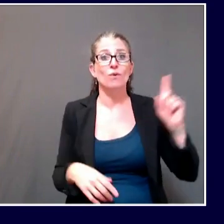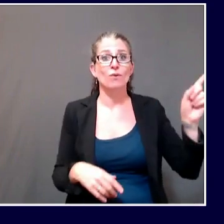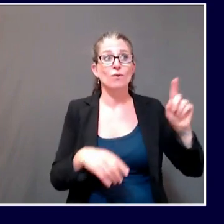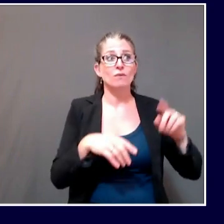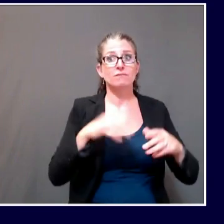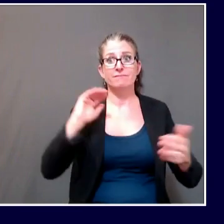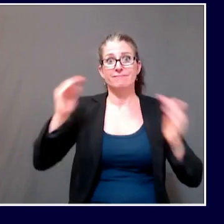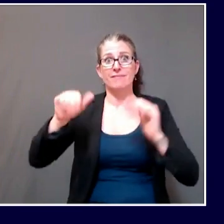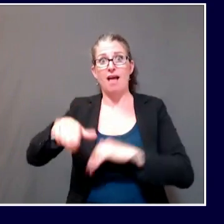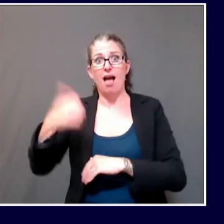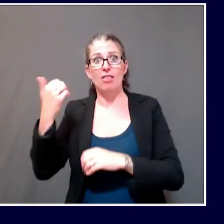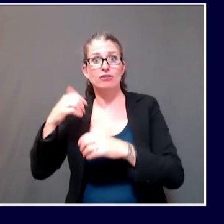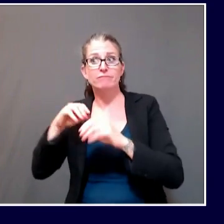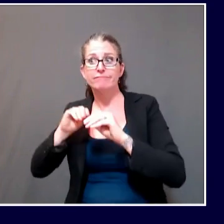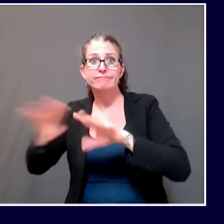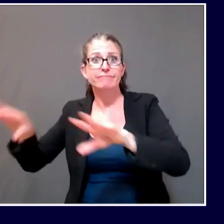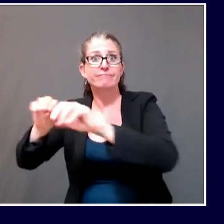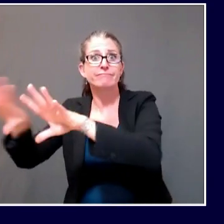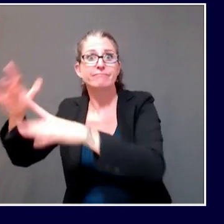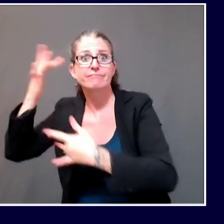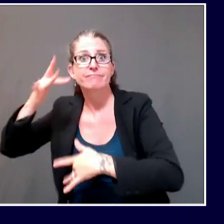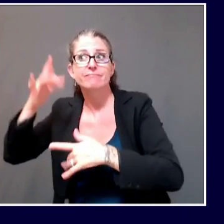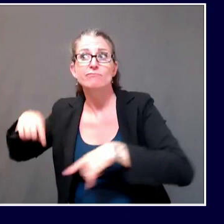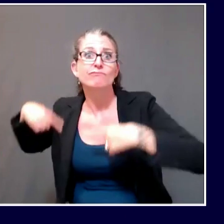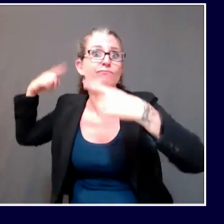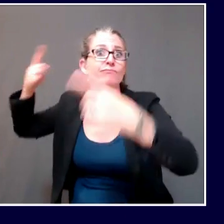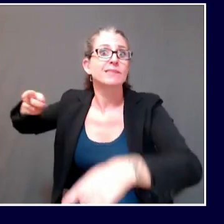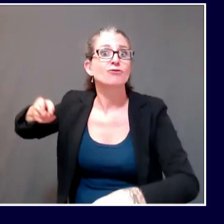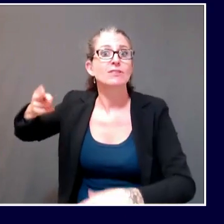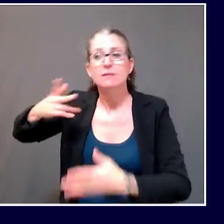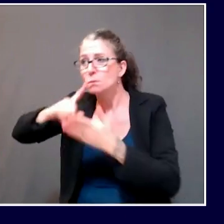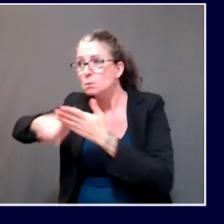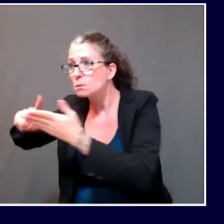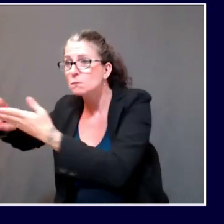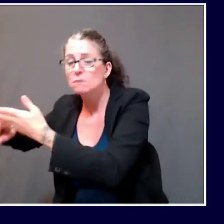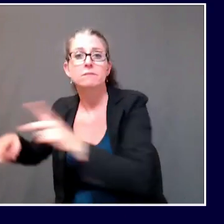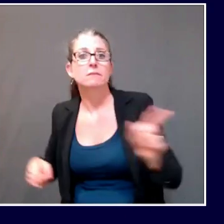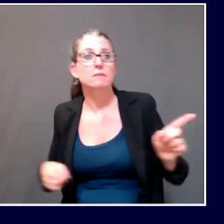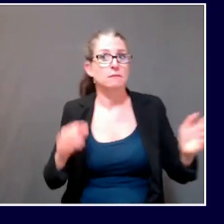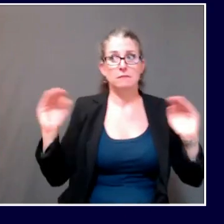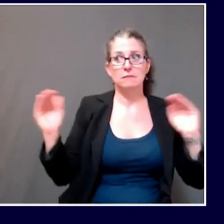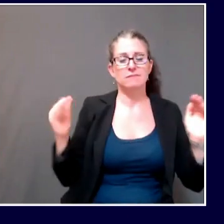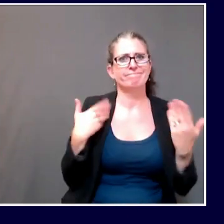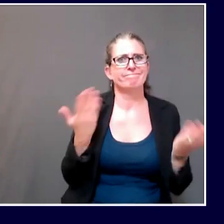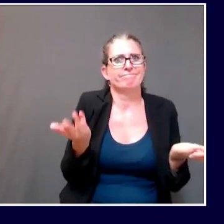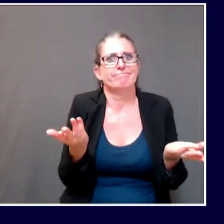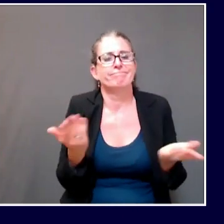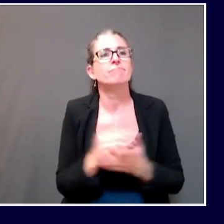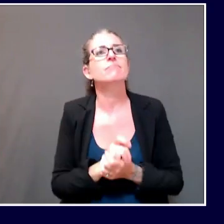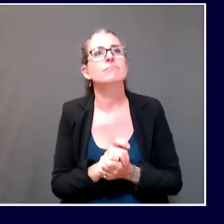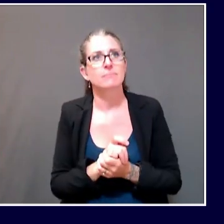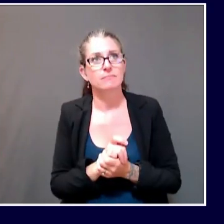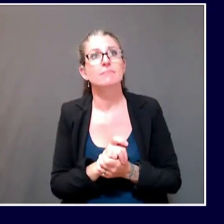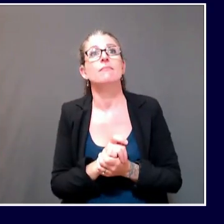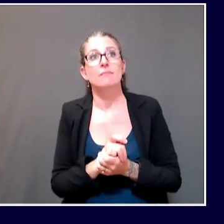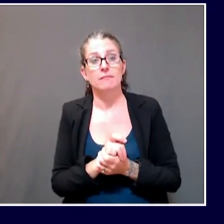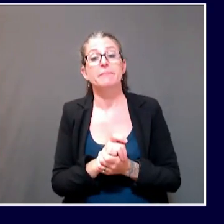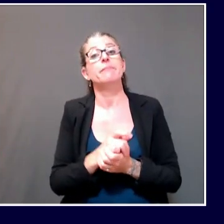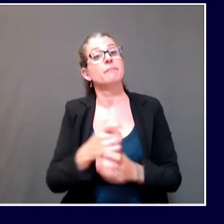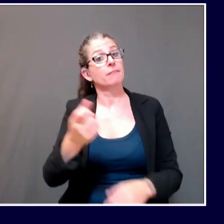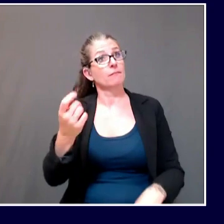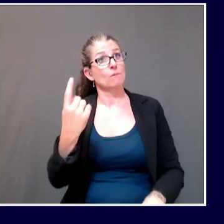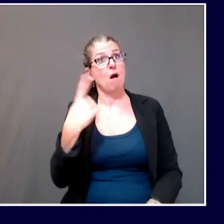as we think about school reopening, there are six criteria that all schools must abide if they are going to have classroom